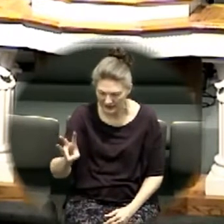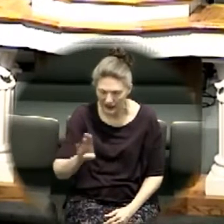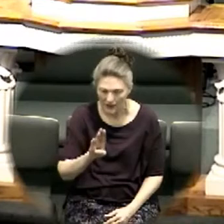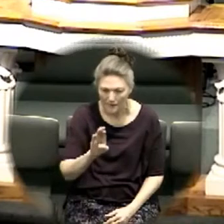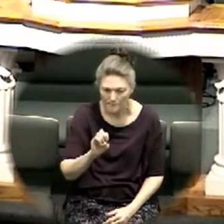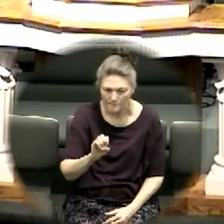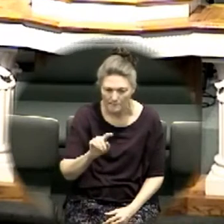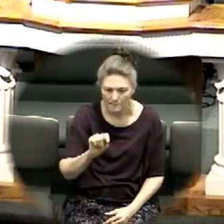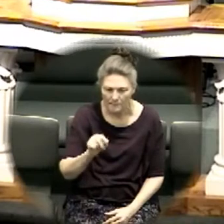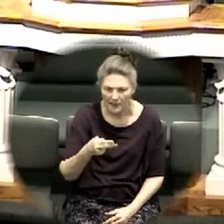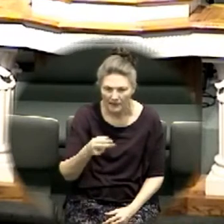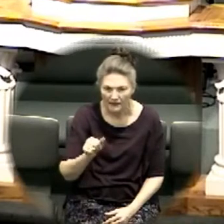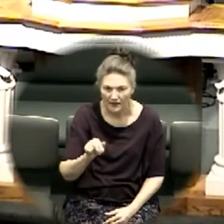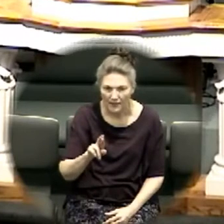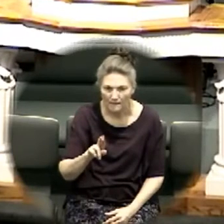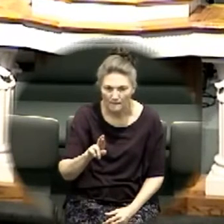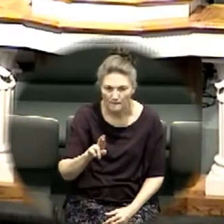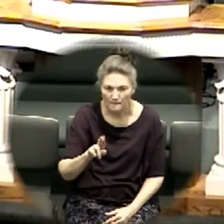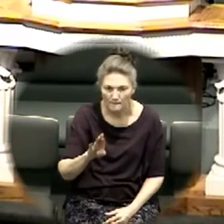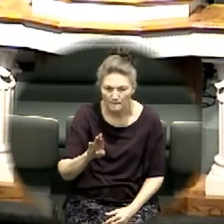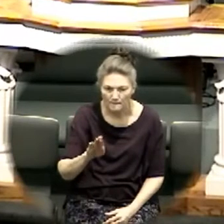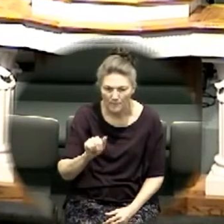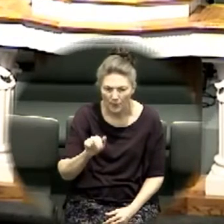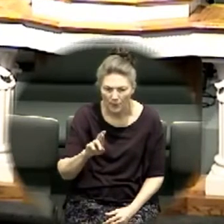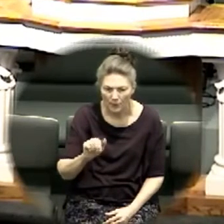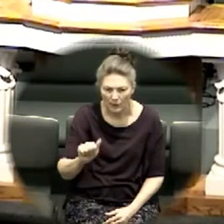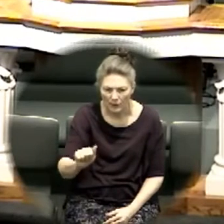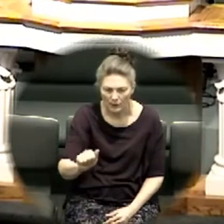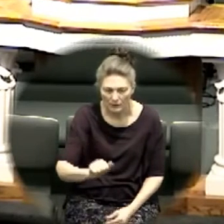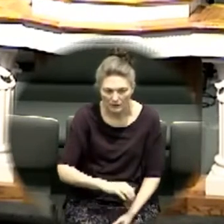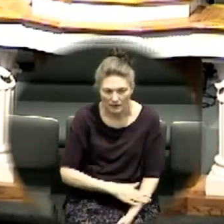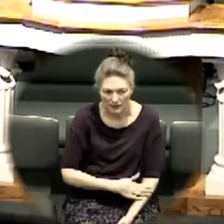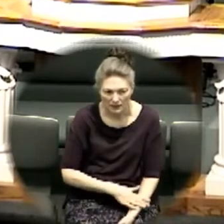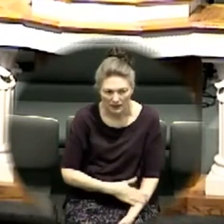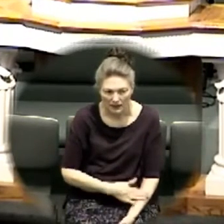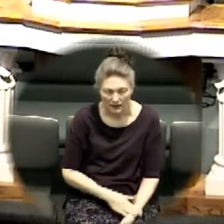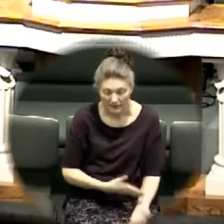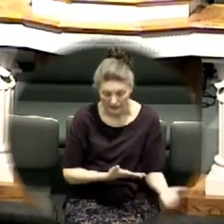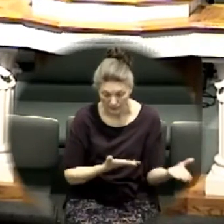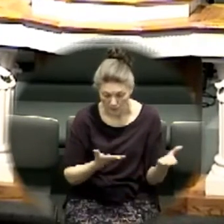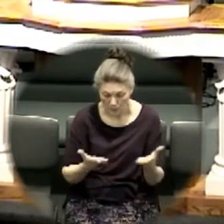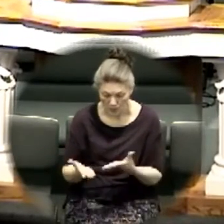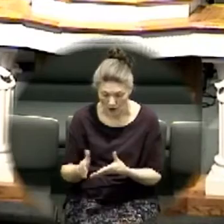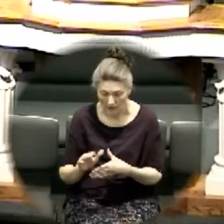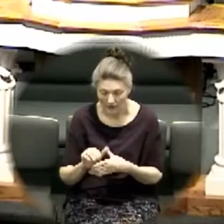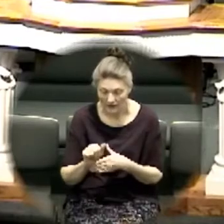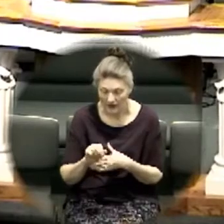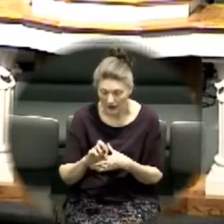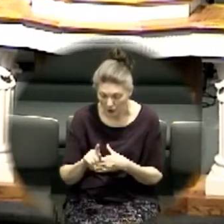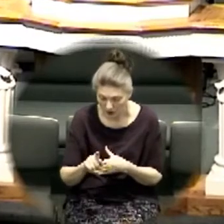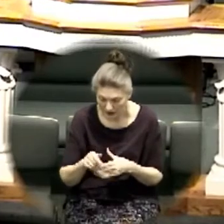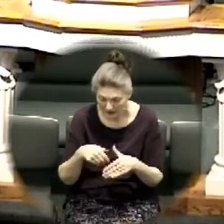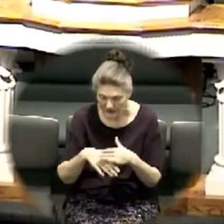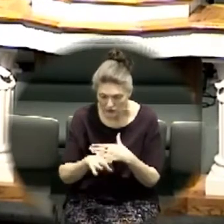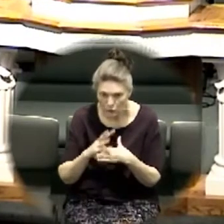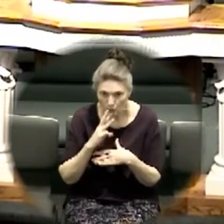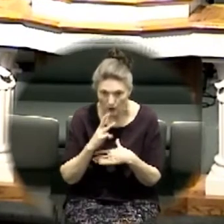Old Testament they took the ark down into the water Jesus went down into the water